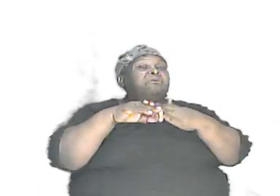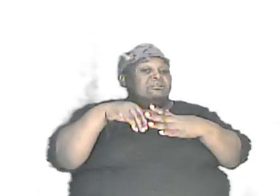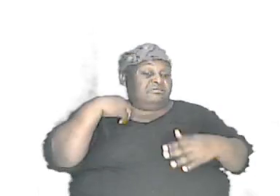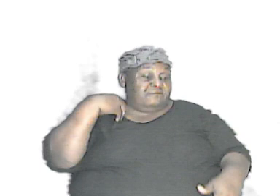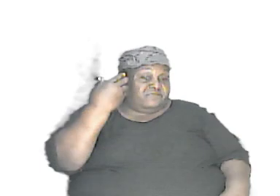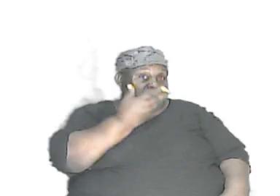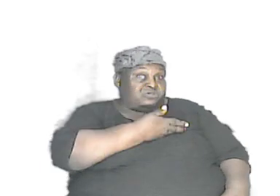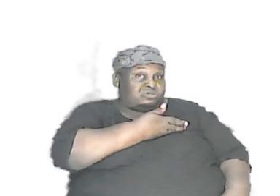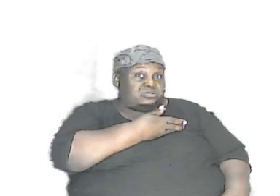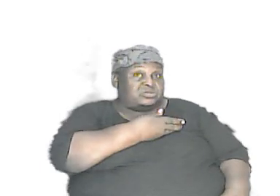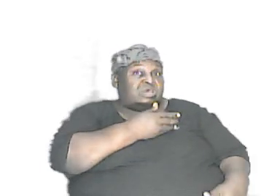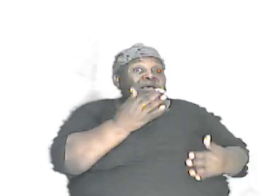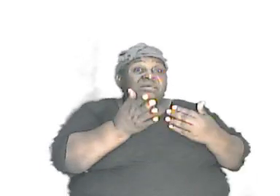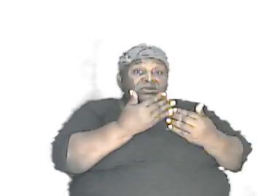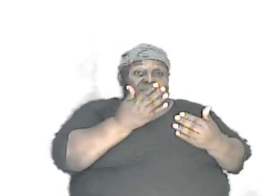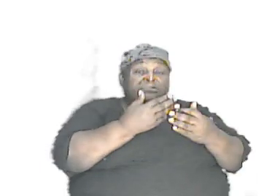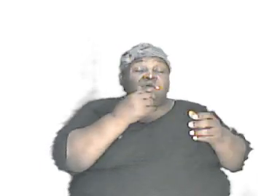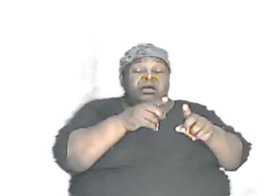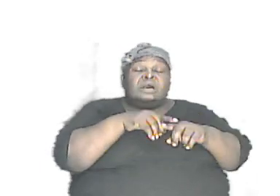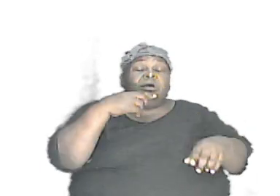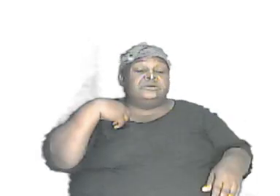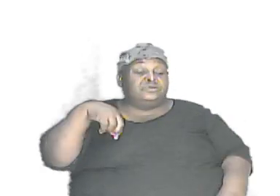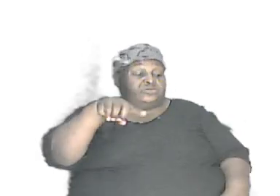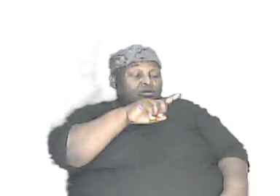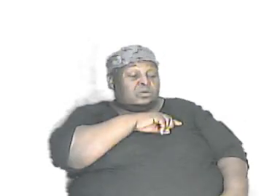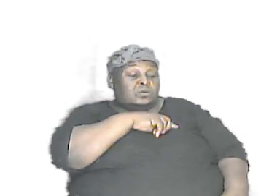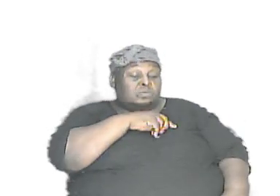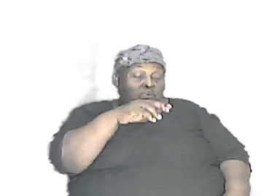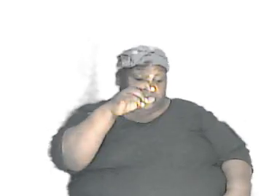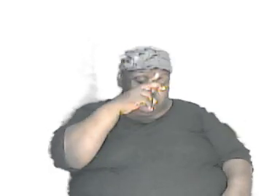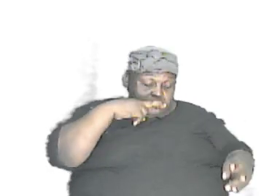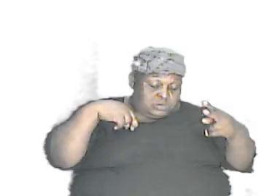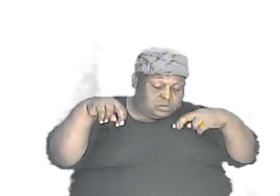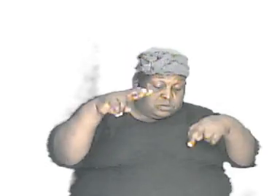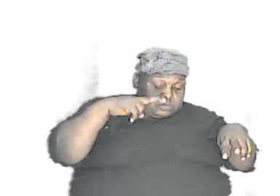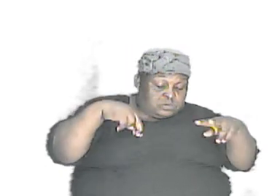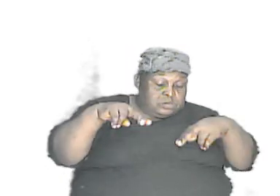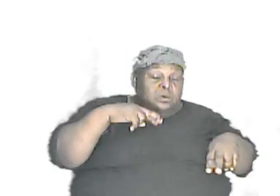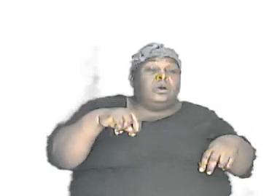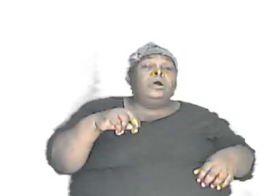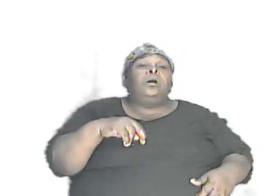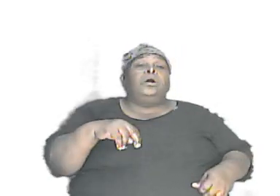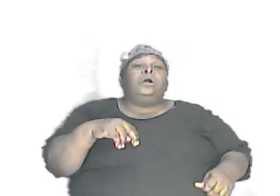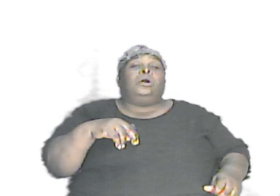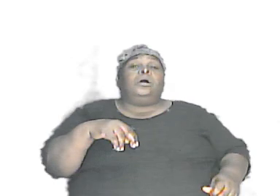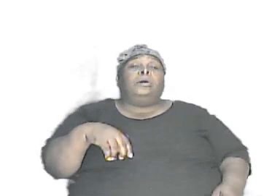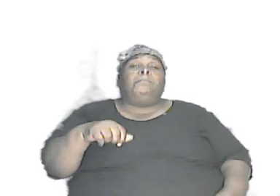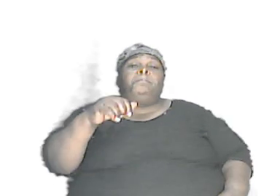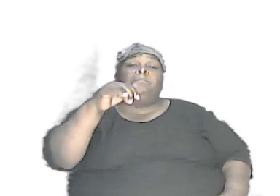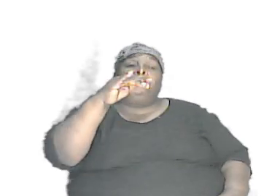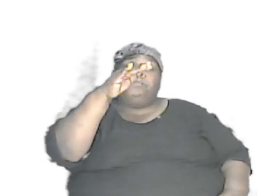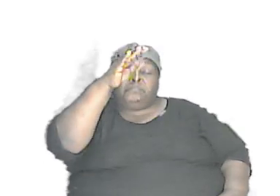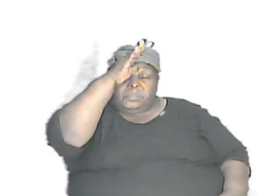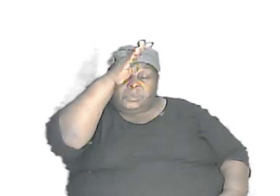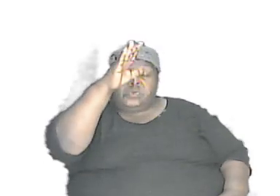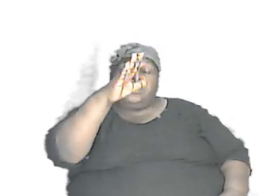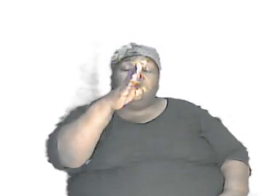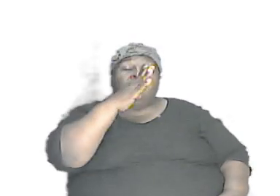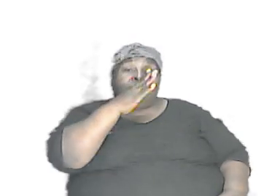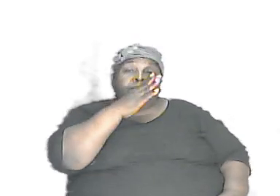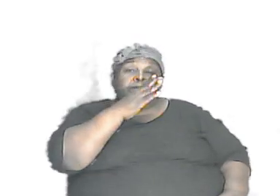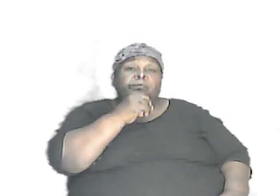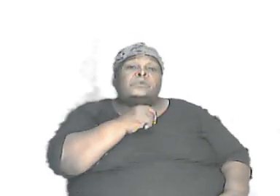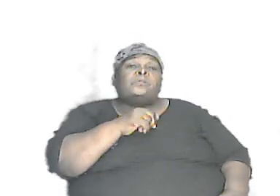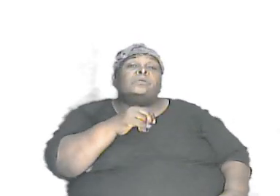simple as we look as a basic male and a basic female all of